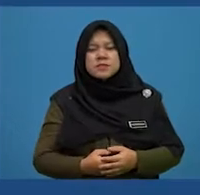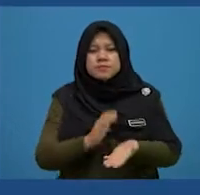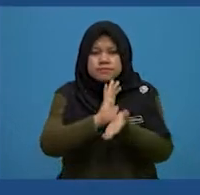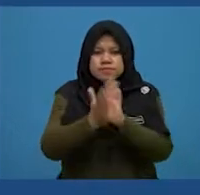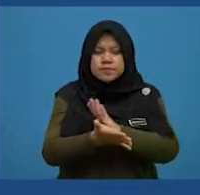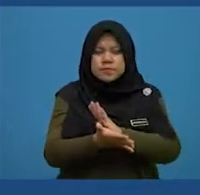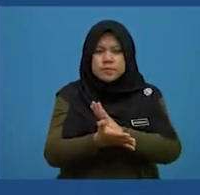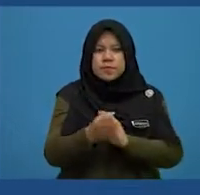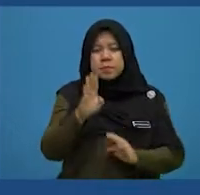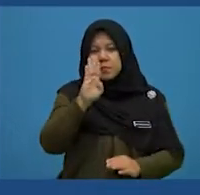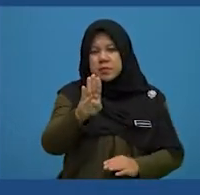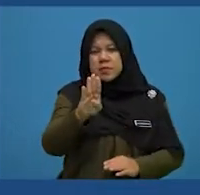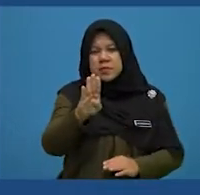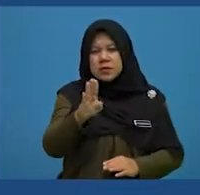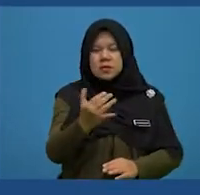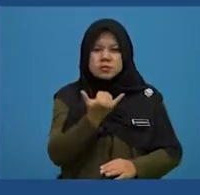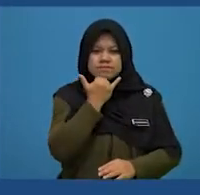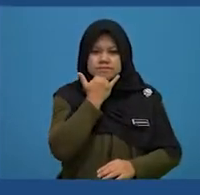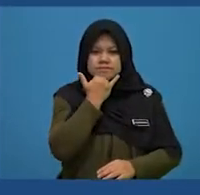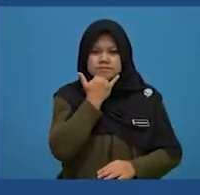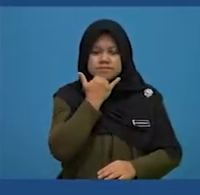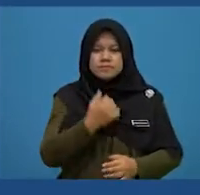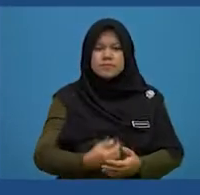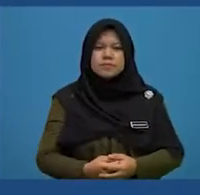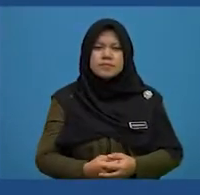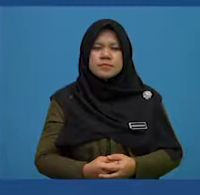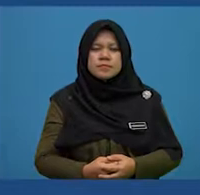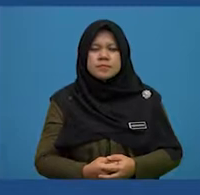So, option B is incorrect.